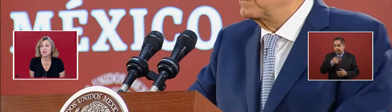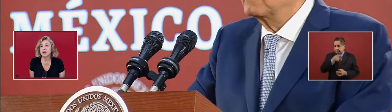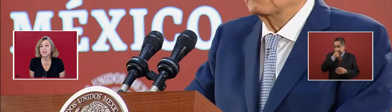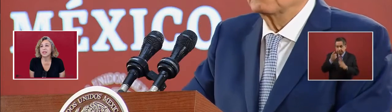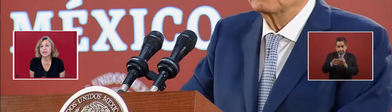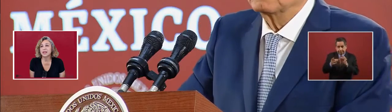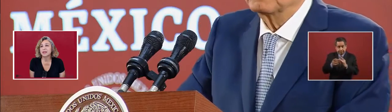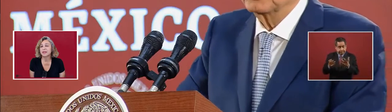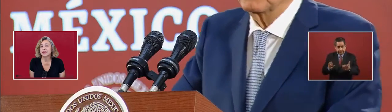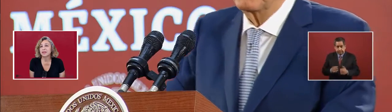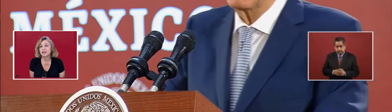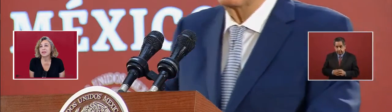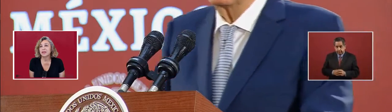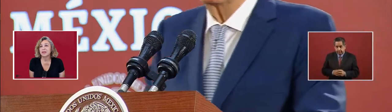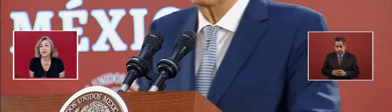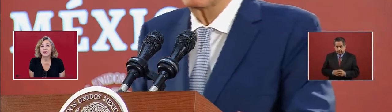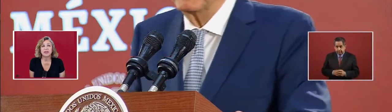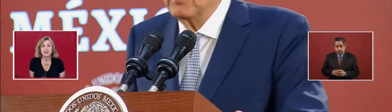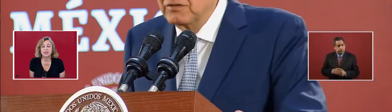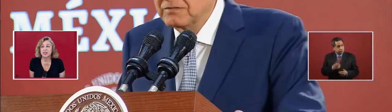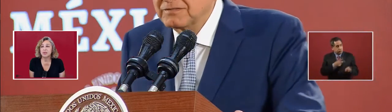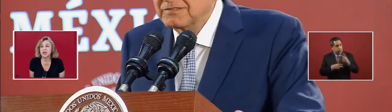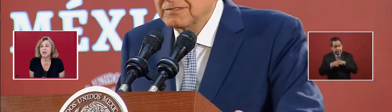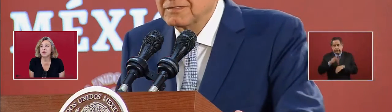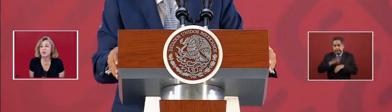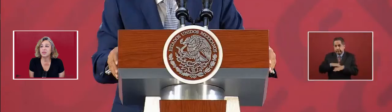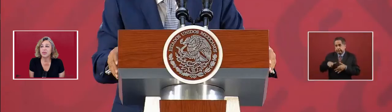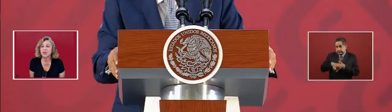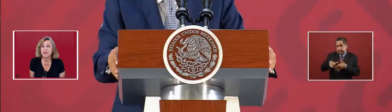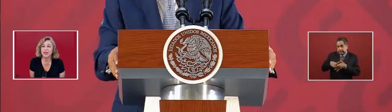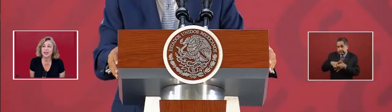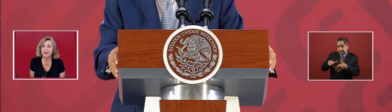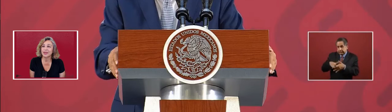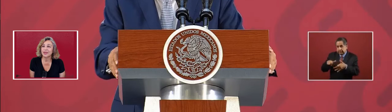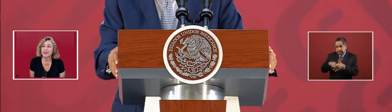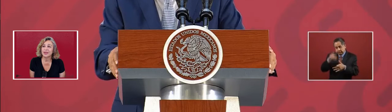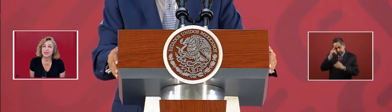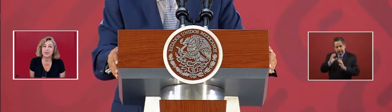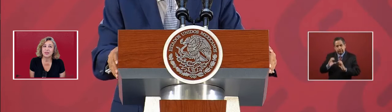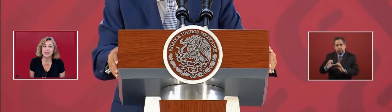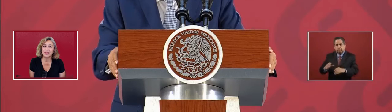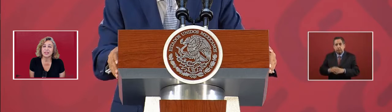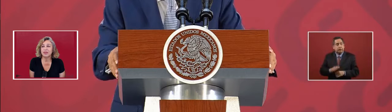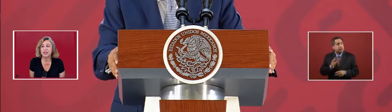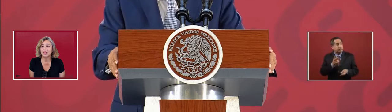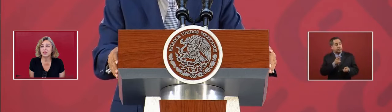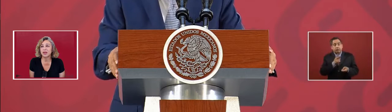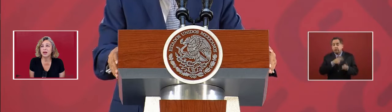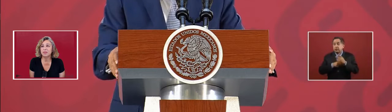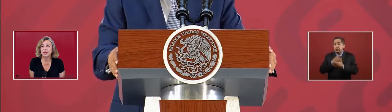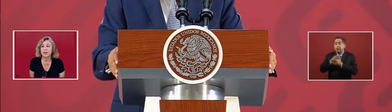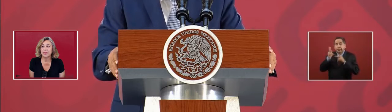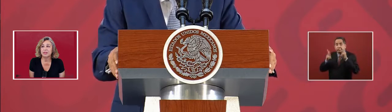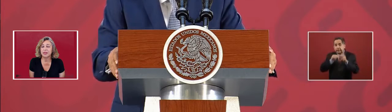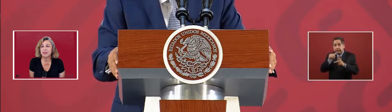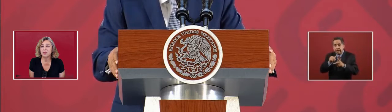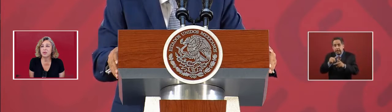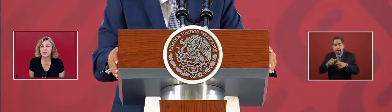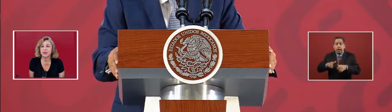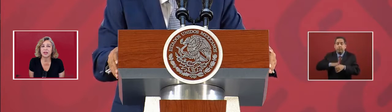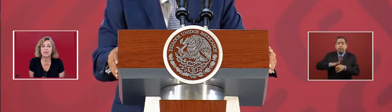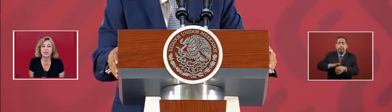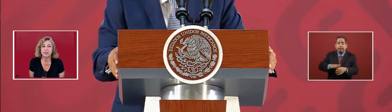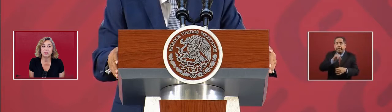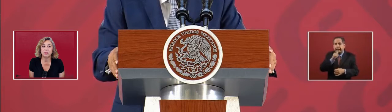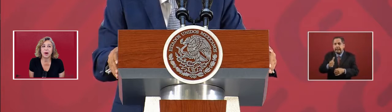So what I said. So then I'm going to come more frequently. Because if I don't come, then they